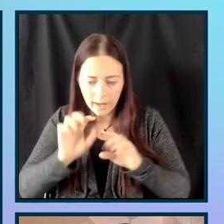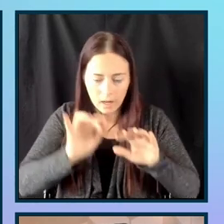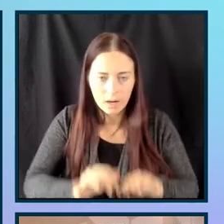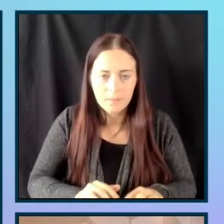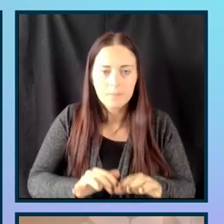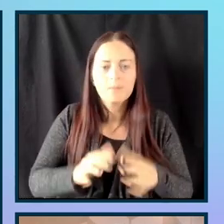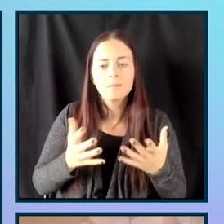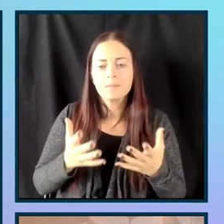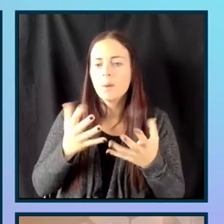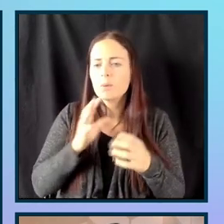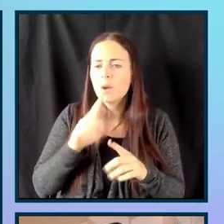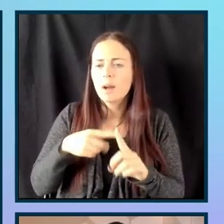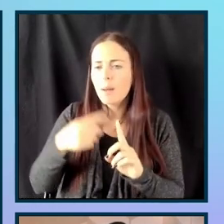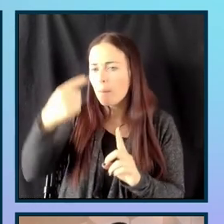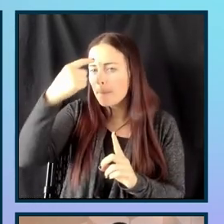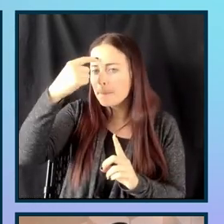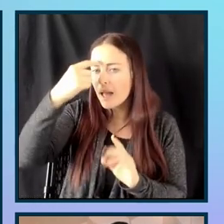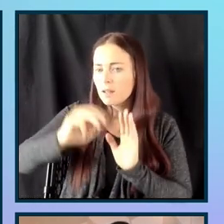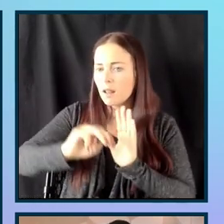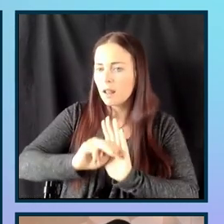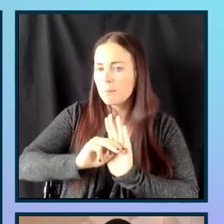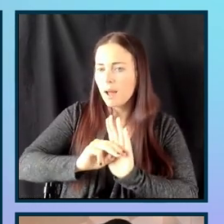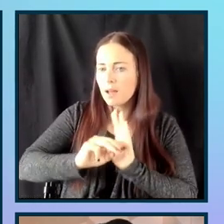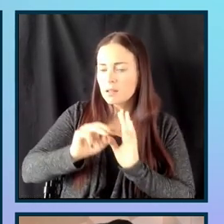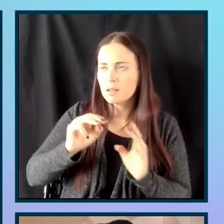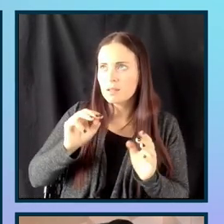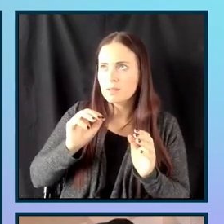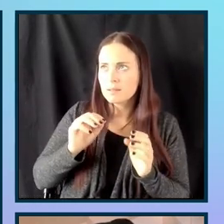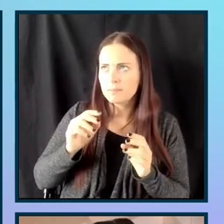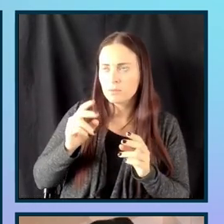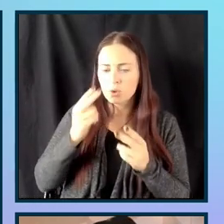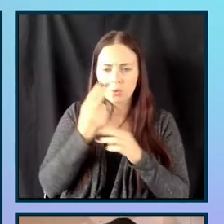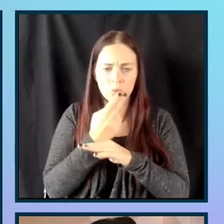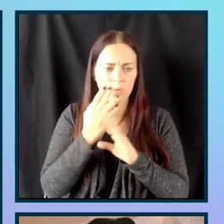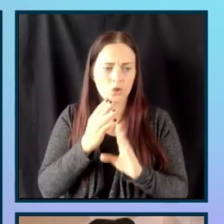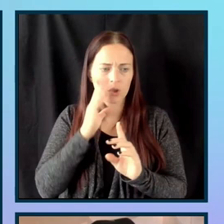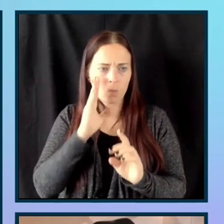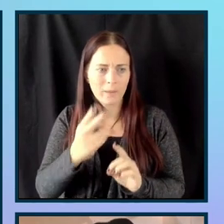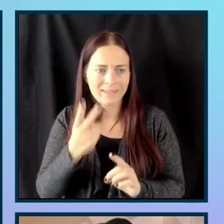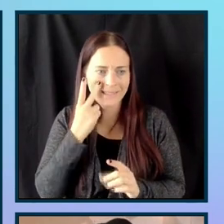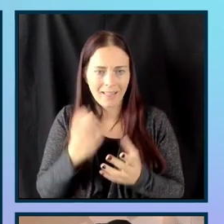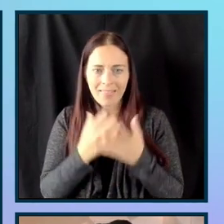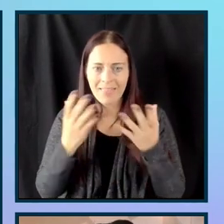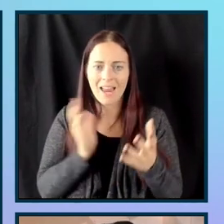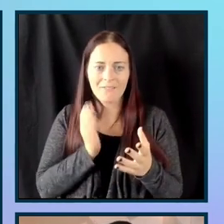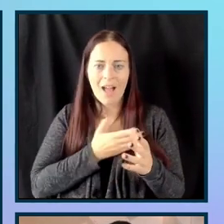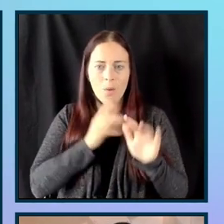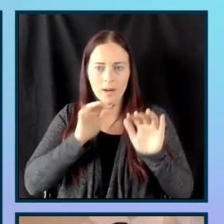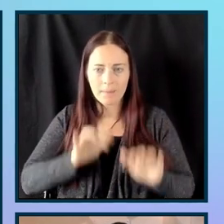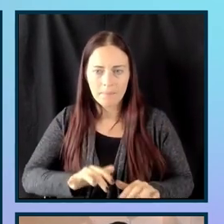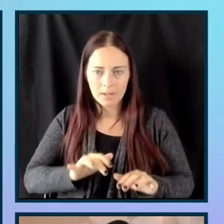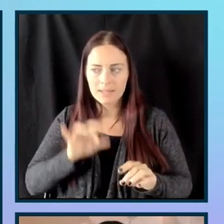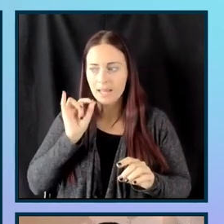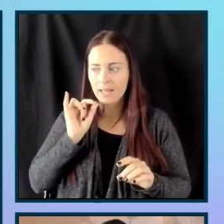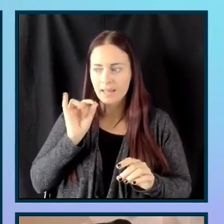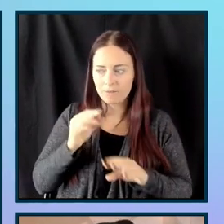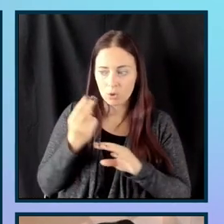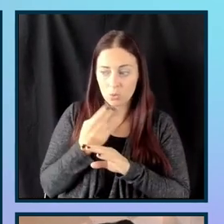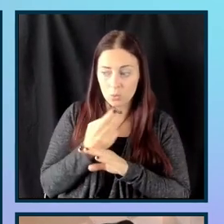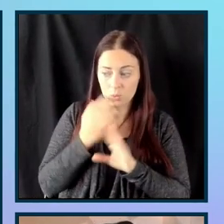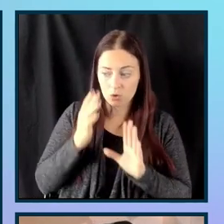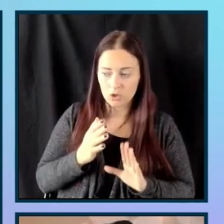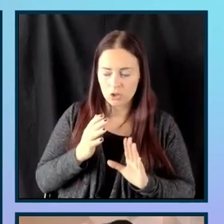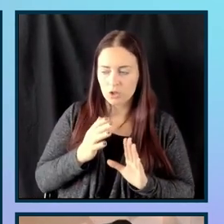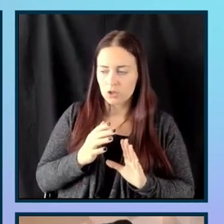some users might see a lot of our inputs and say, hey, I'm just going to get right into the form and start filling it out. If they're asking for it, they absolutely